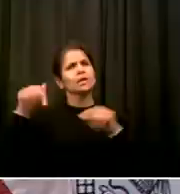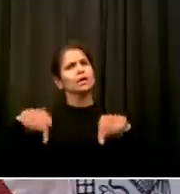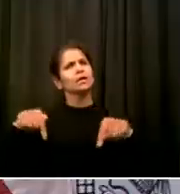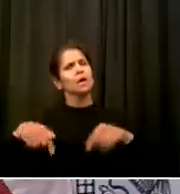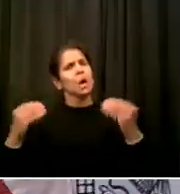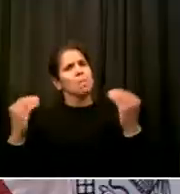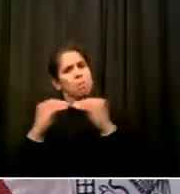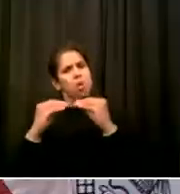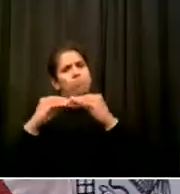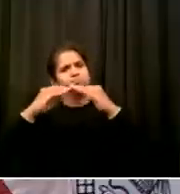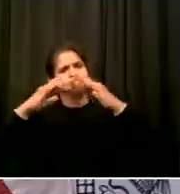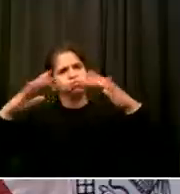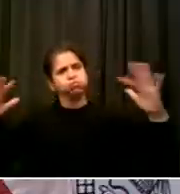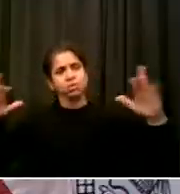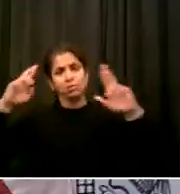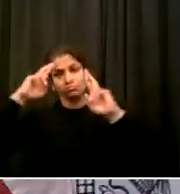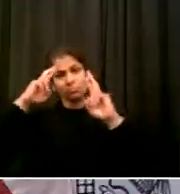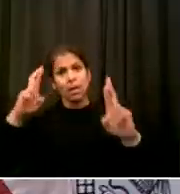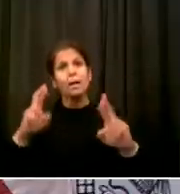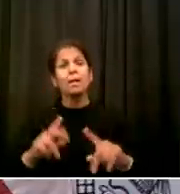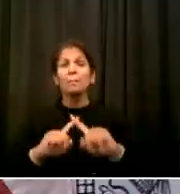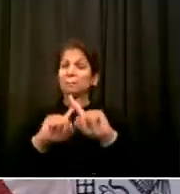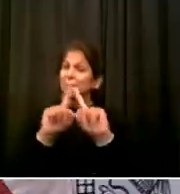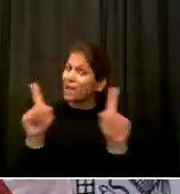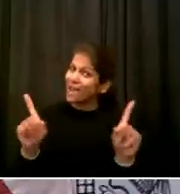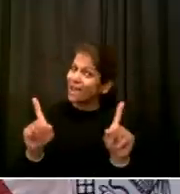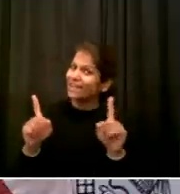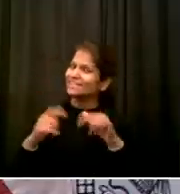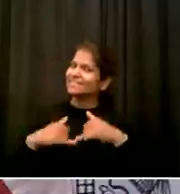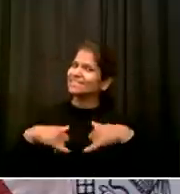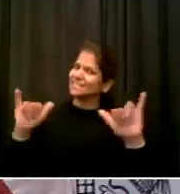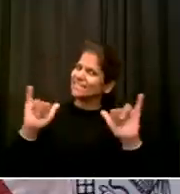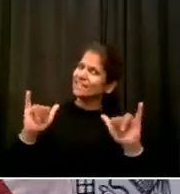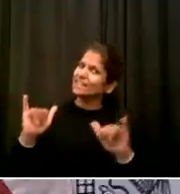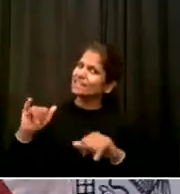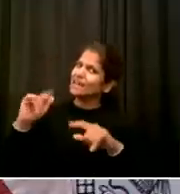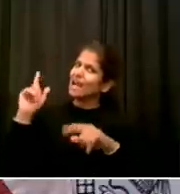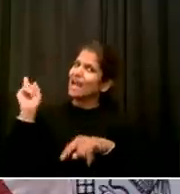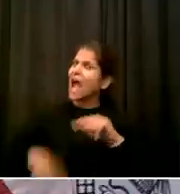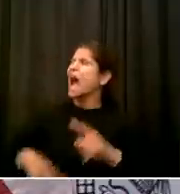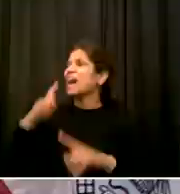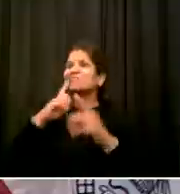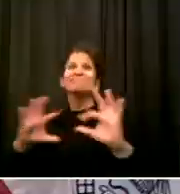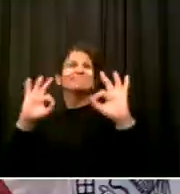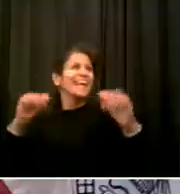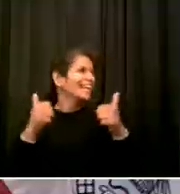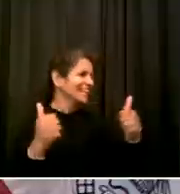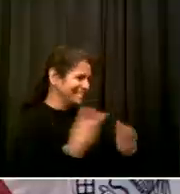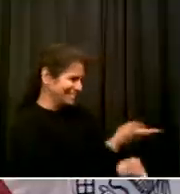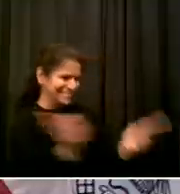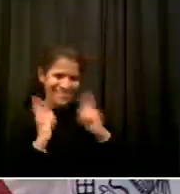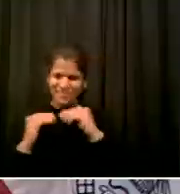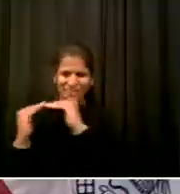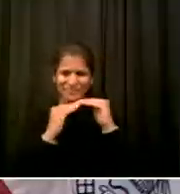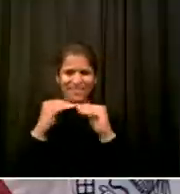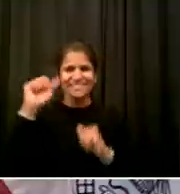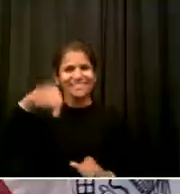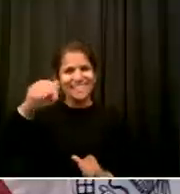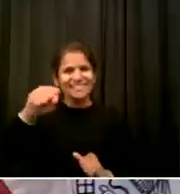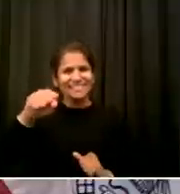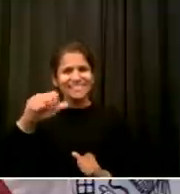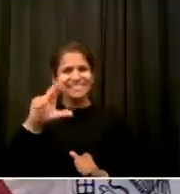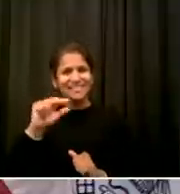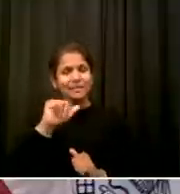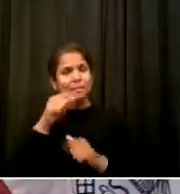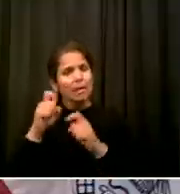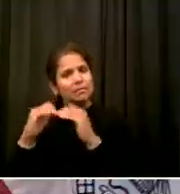also has a very painful history slavery was alive and well in New York City for a long time New York City gained much of